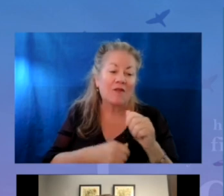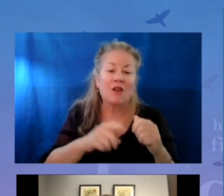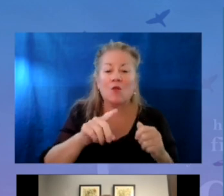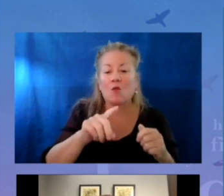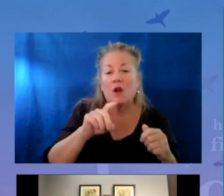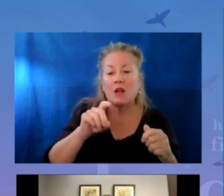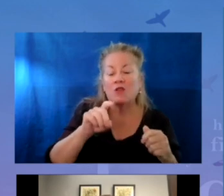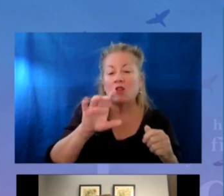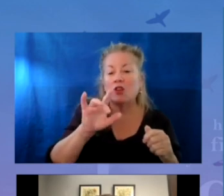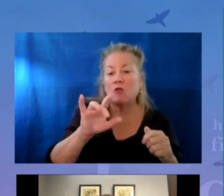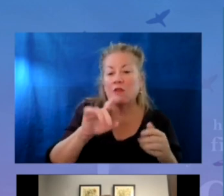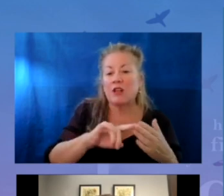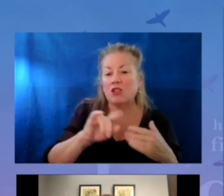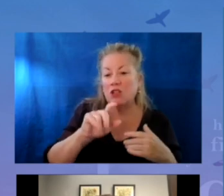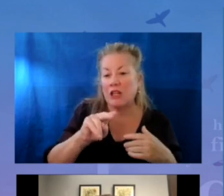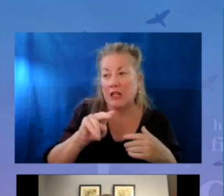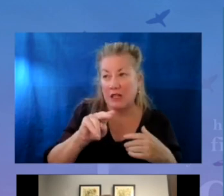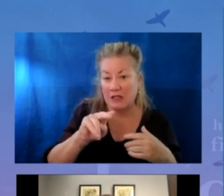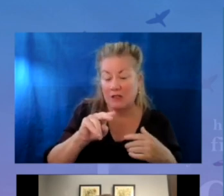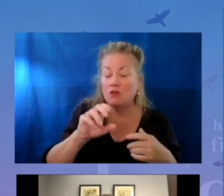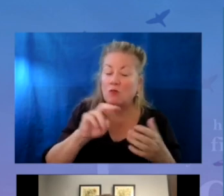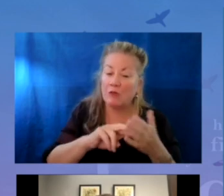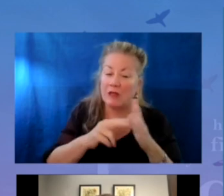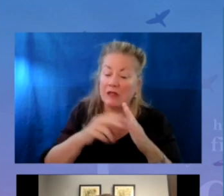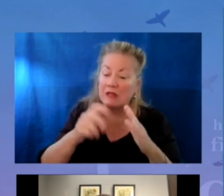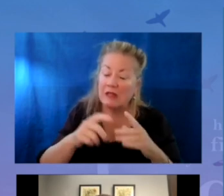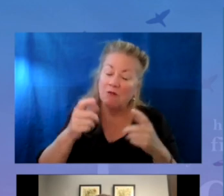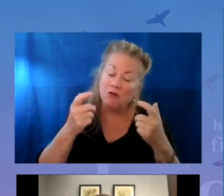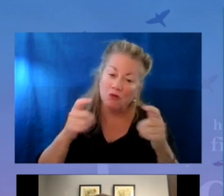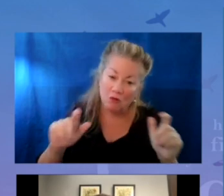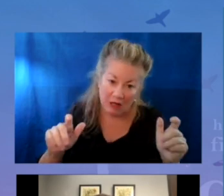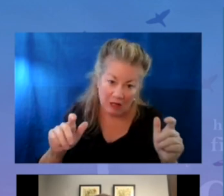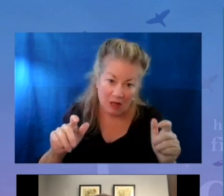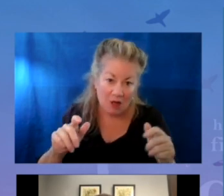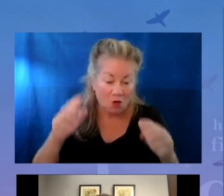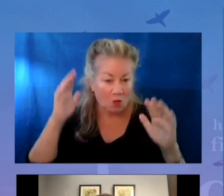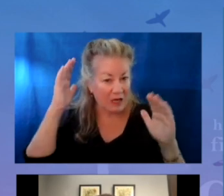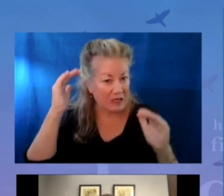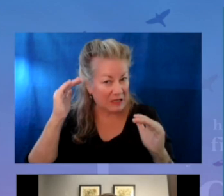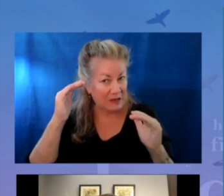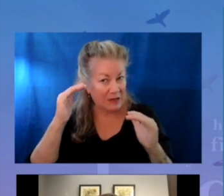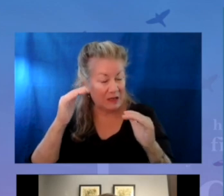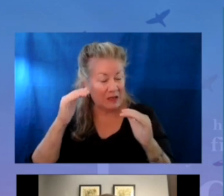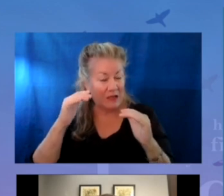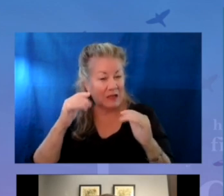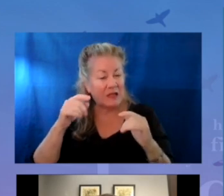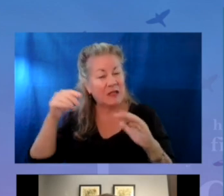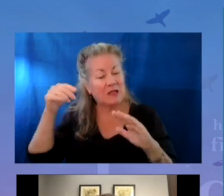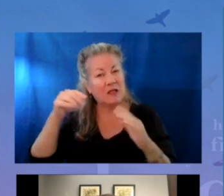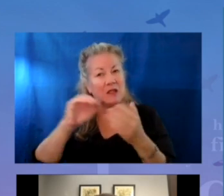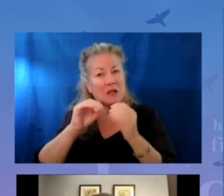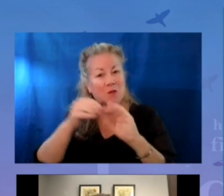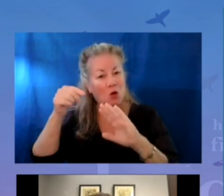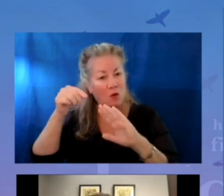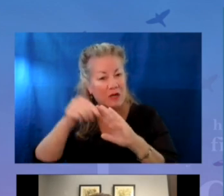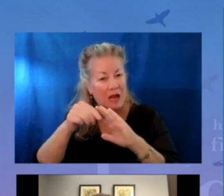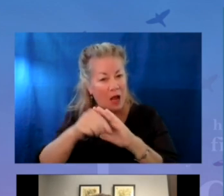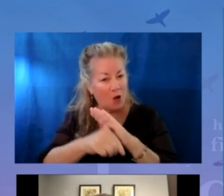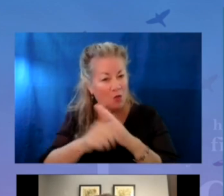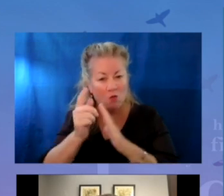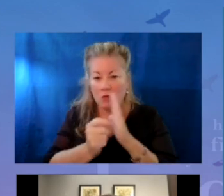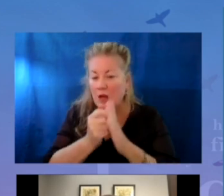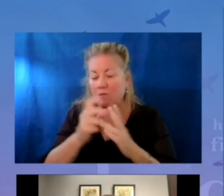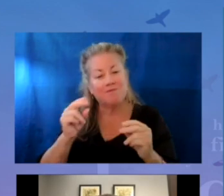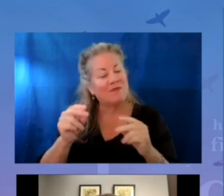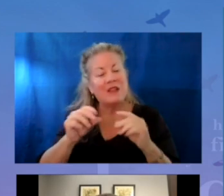check-ins. So the need was great. We anticipated this rate to go down over time, but it actually didn't.